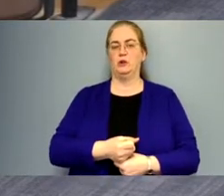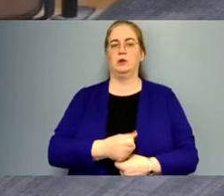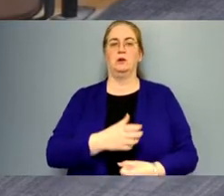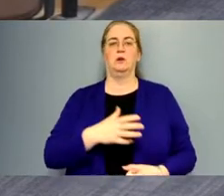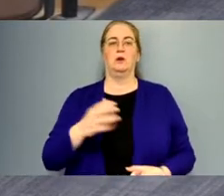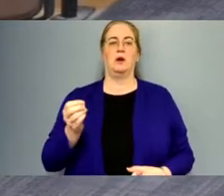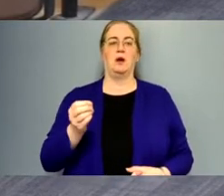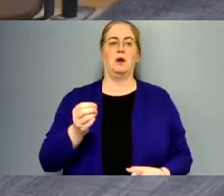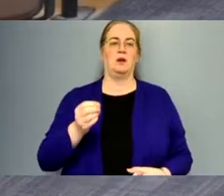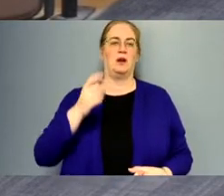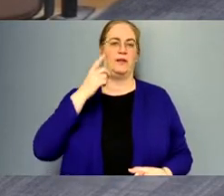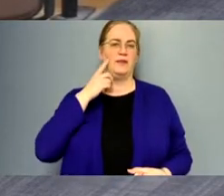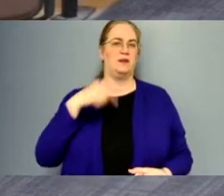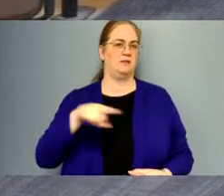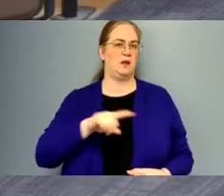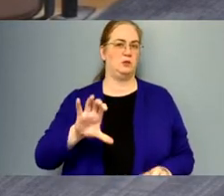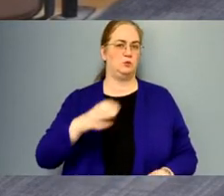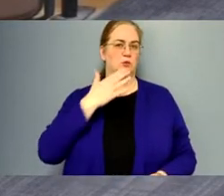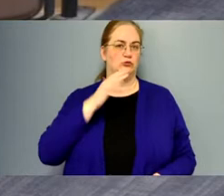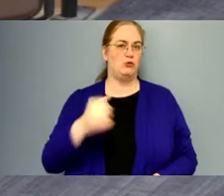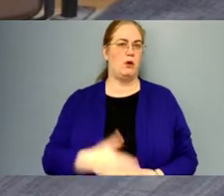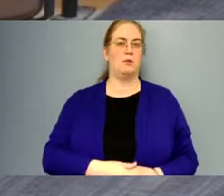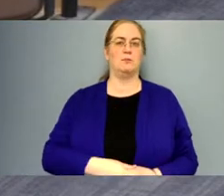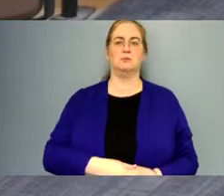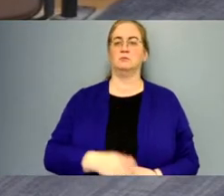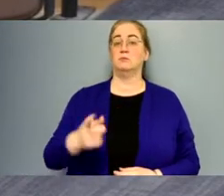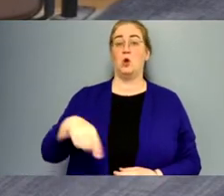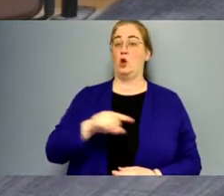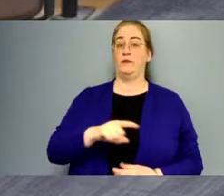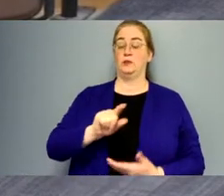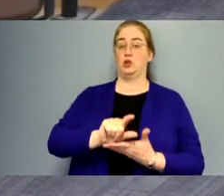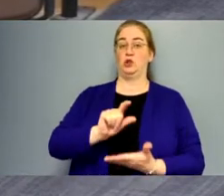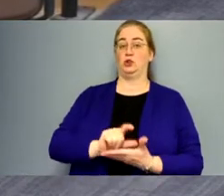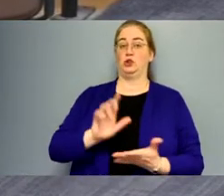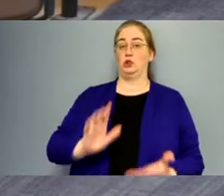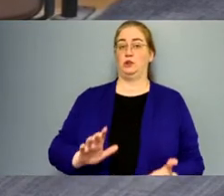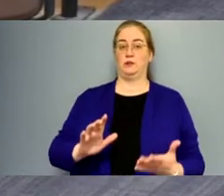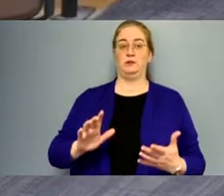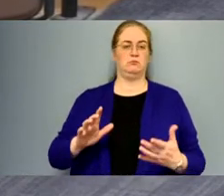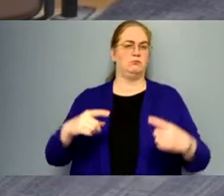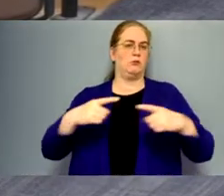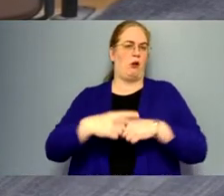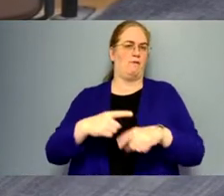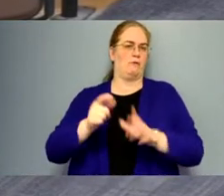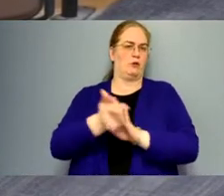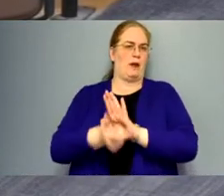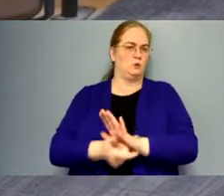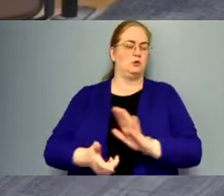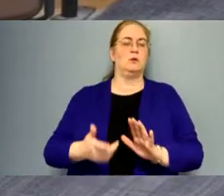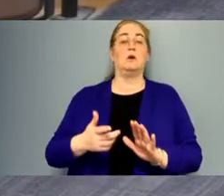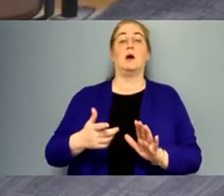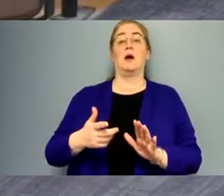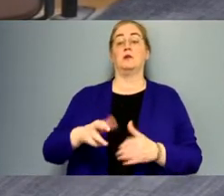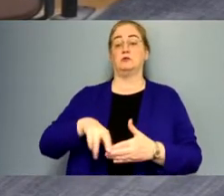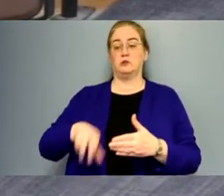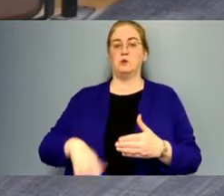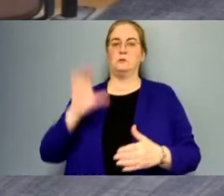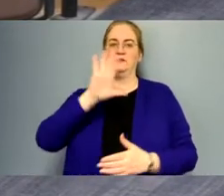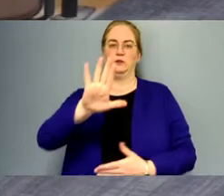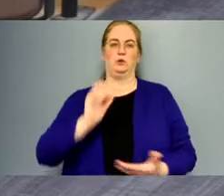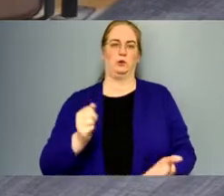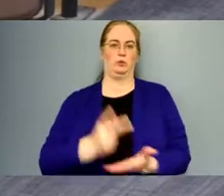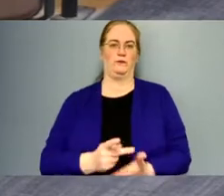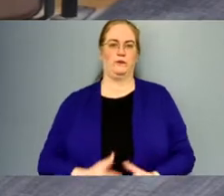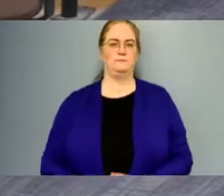um, I think they, they do a good job. They're all, these are all returning, uh, conflict counsel. And as a result, we would seek your approval.